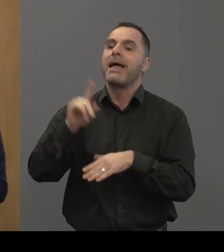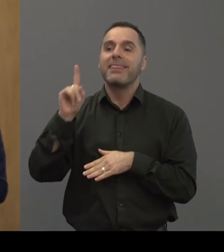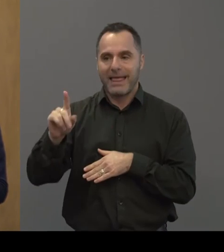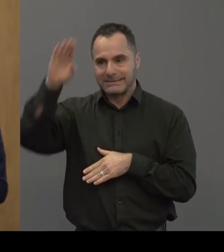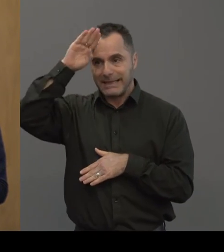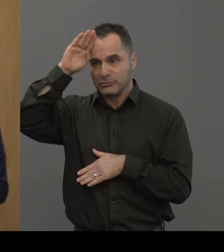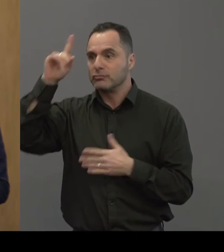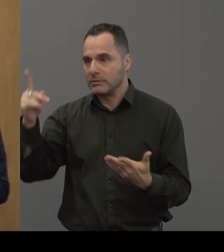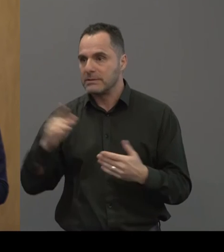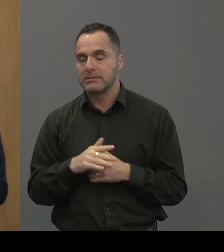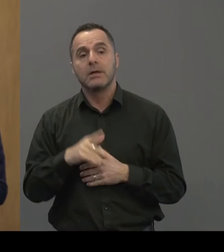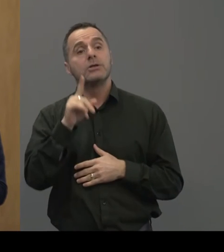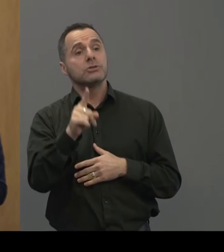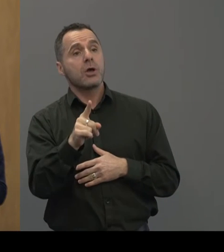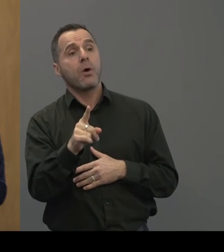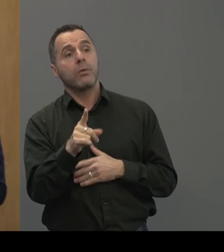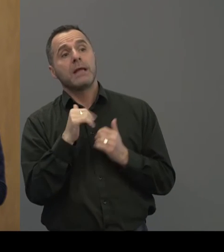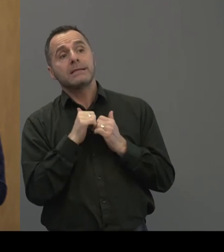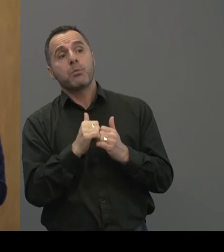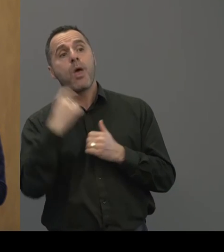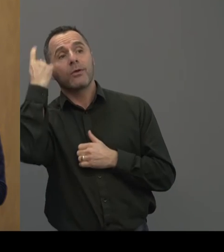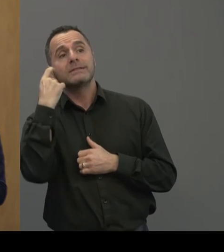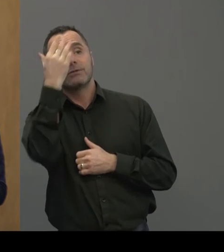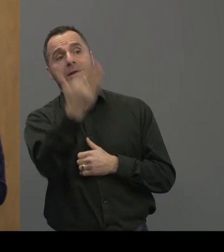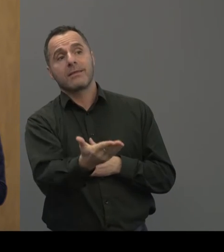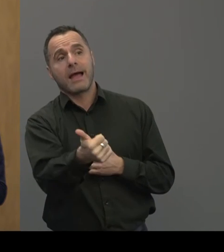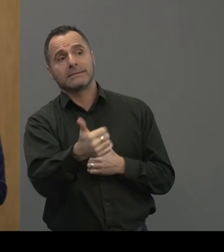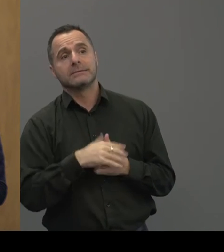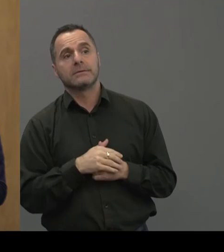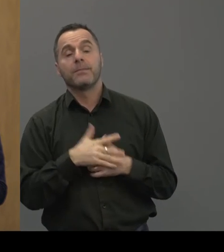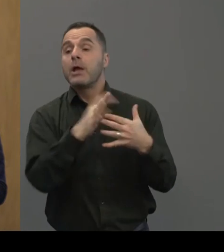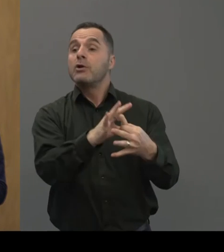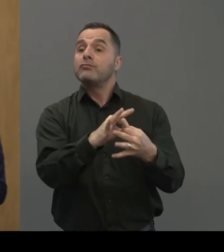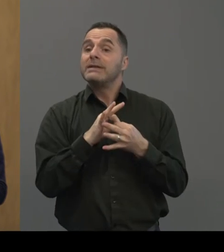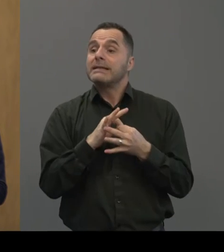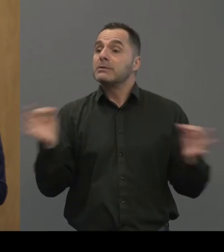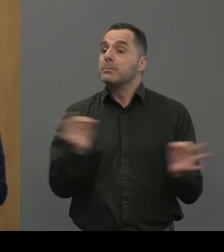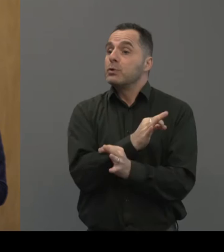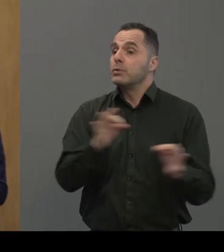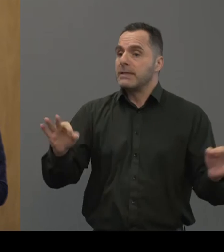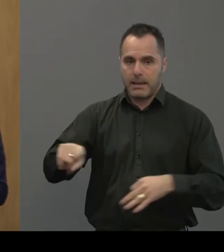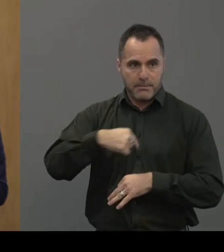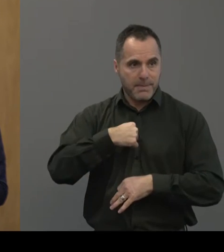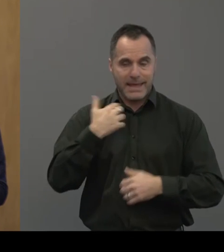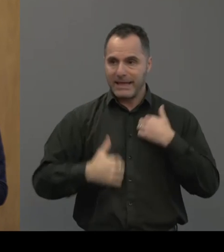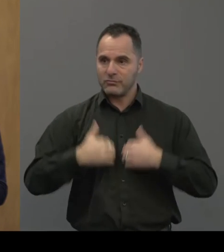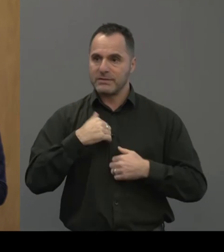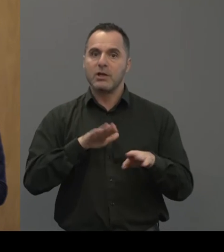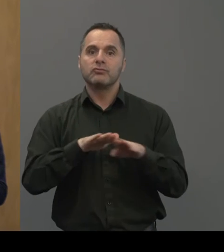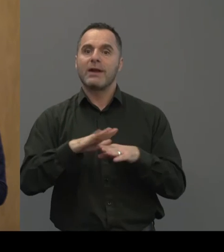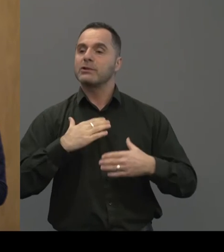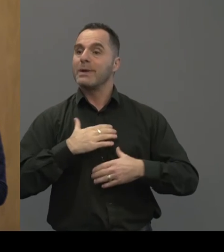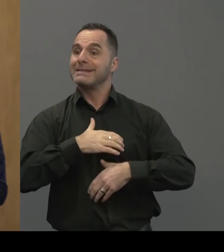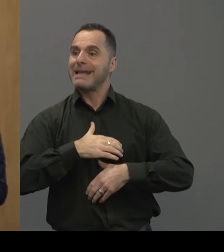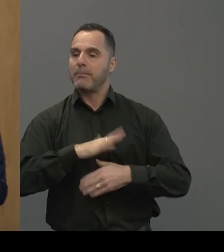think that's, that's really worthy of consideration. And, um, related to musicians, I've been interested in trying to adapt the program